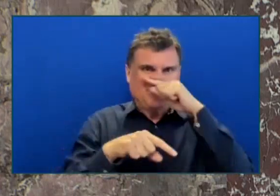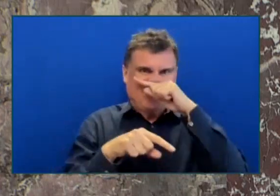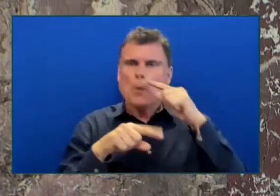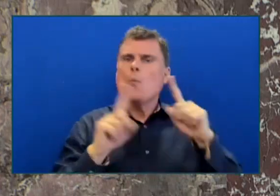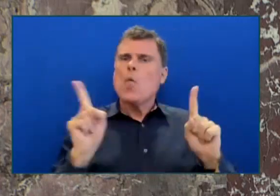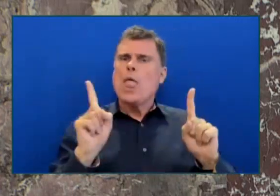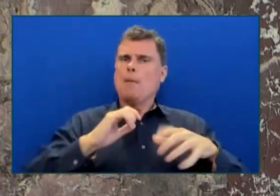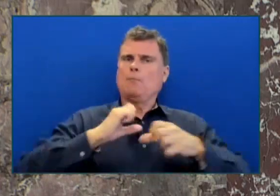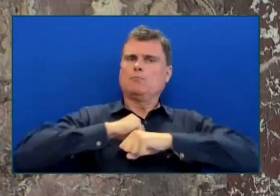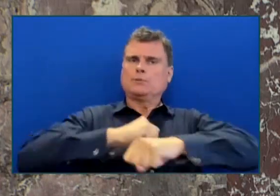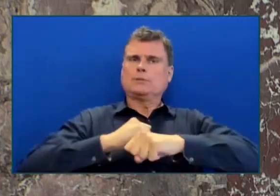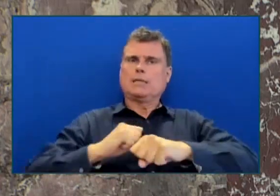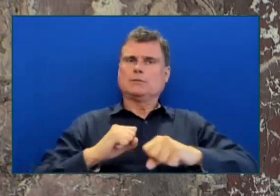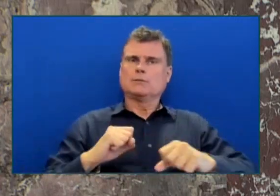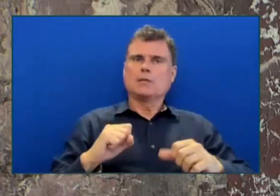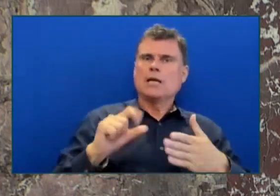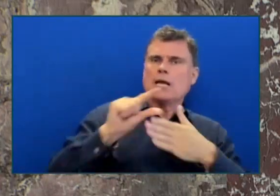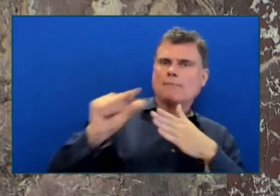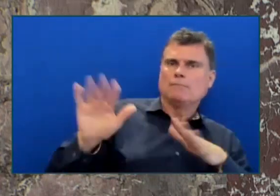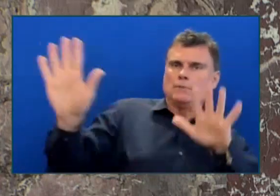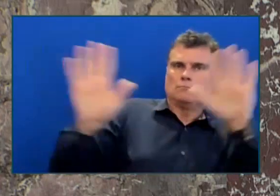Through the Crown Agency Secretariat